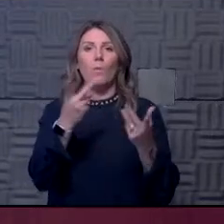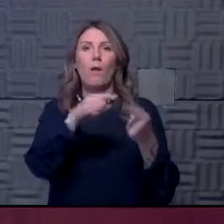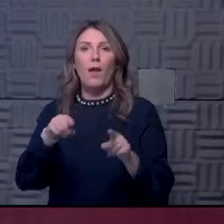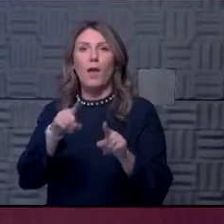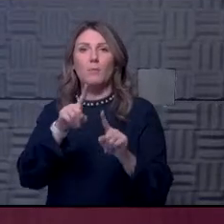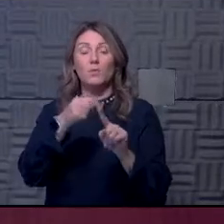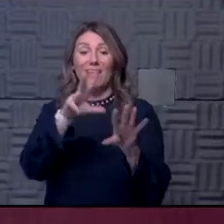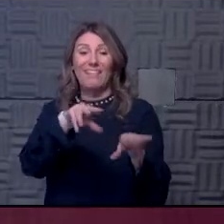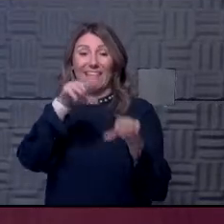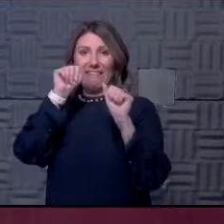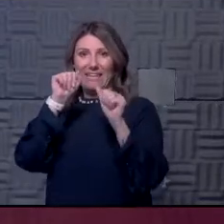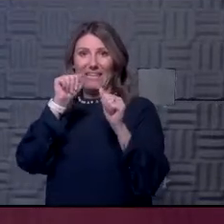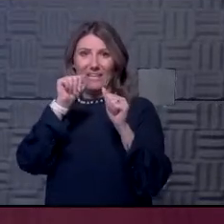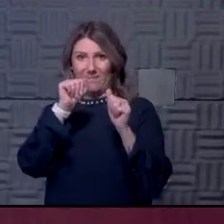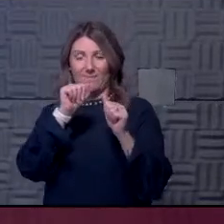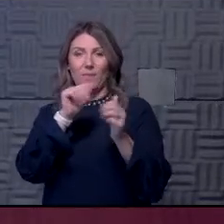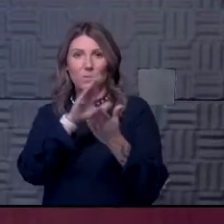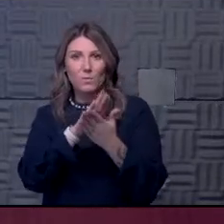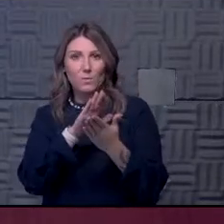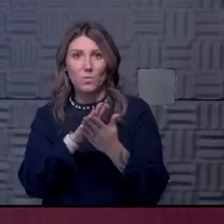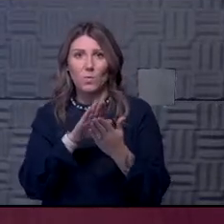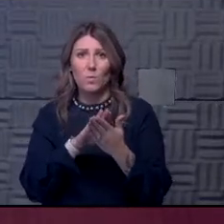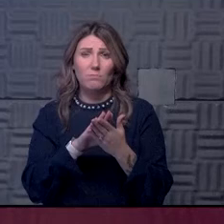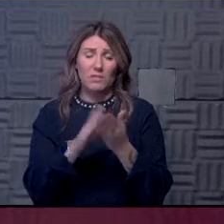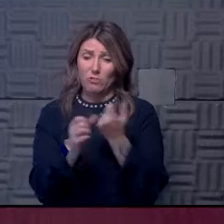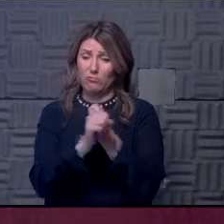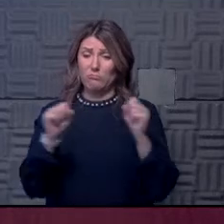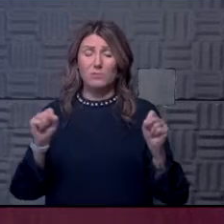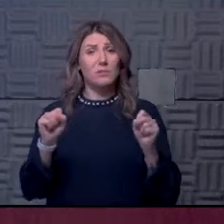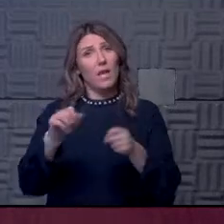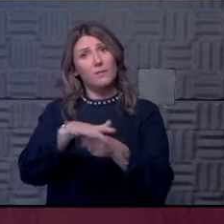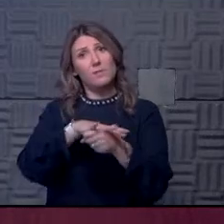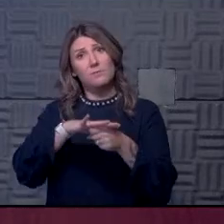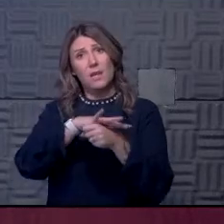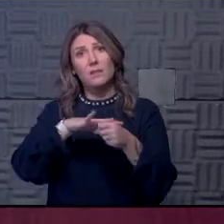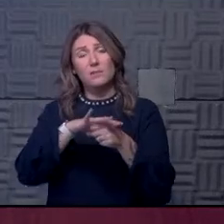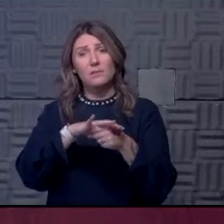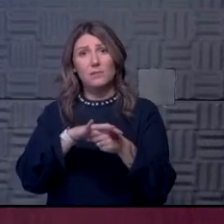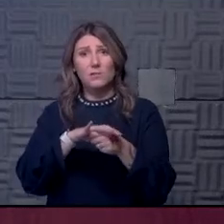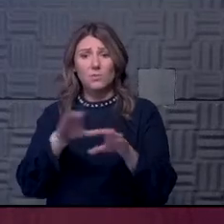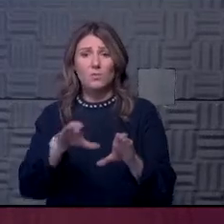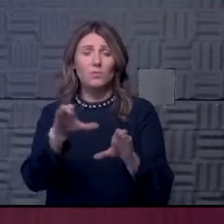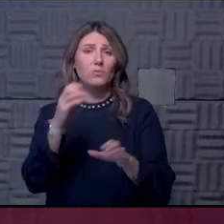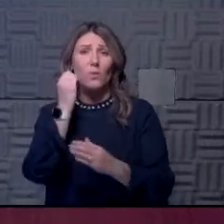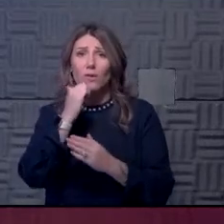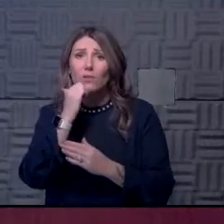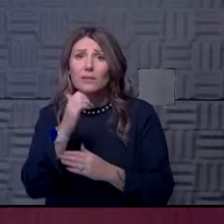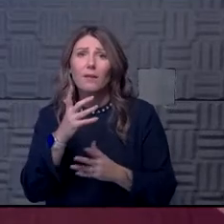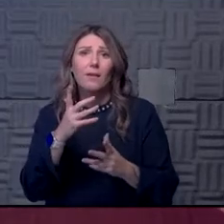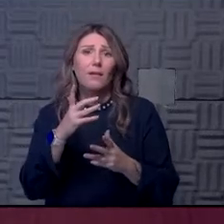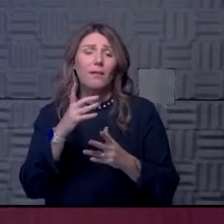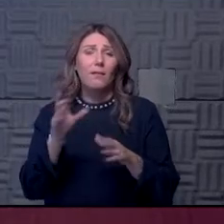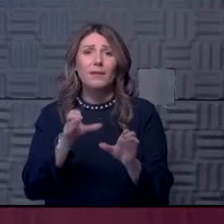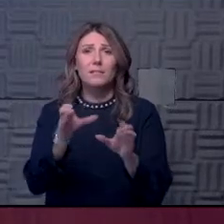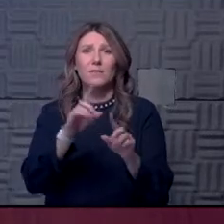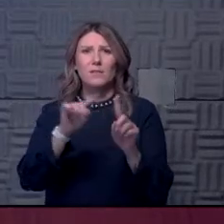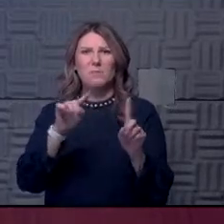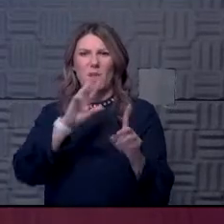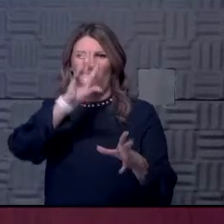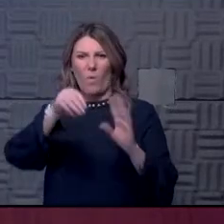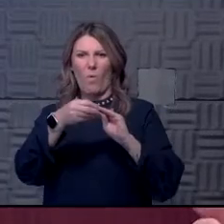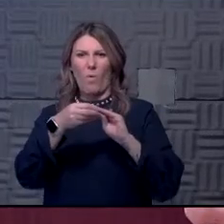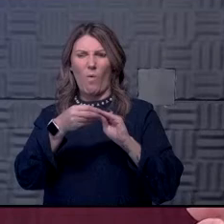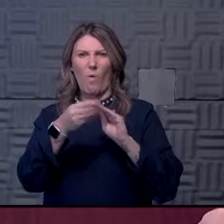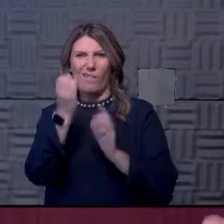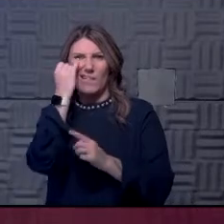so, I think we can create very safe spaces to conduct our educational activities, um, but you have to look at it in the context of the whole picture. And